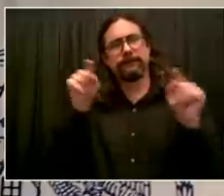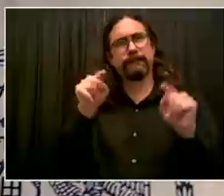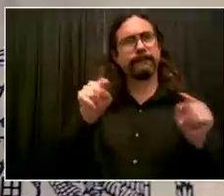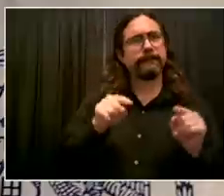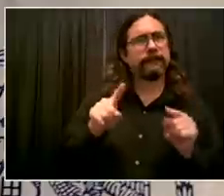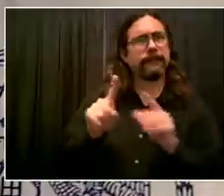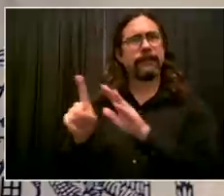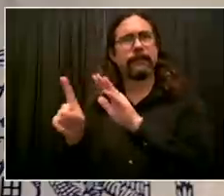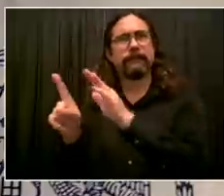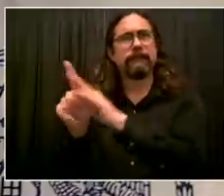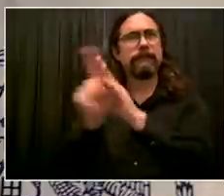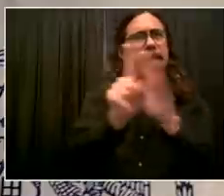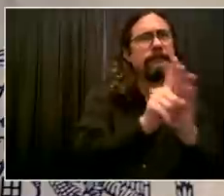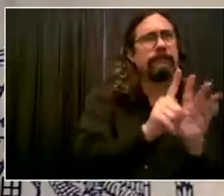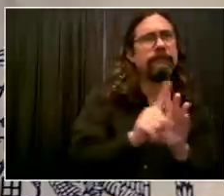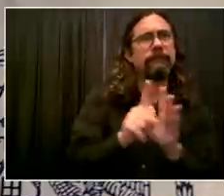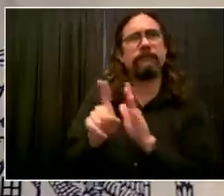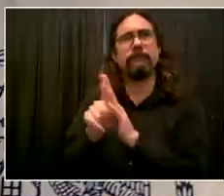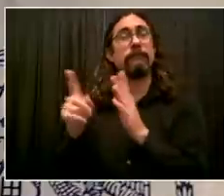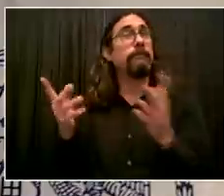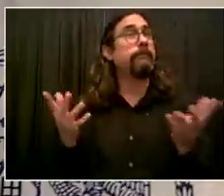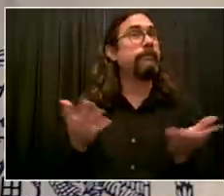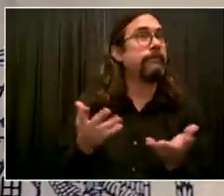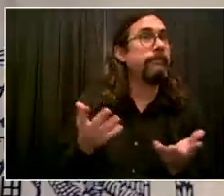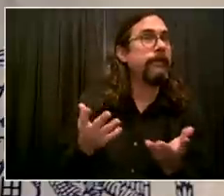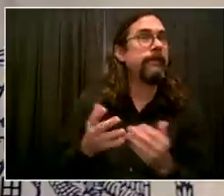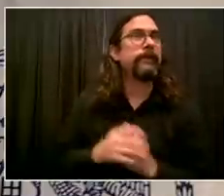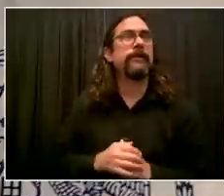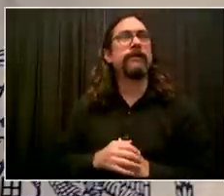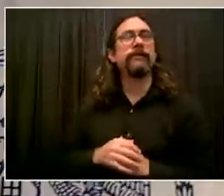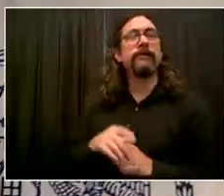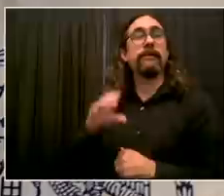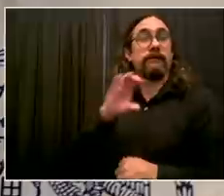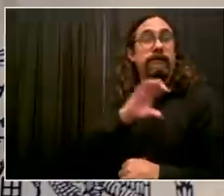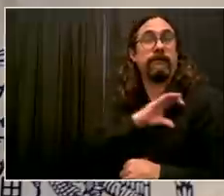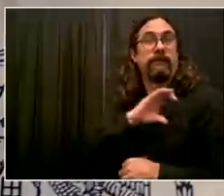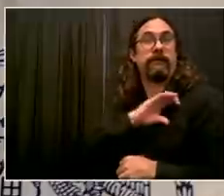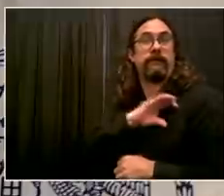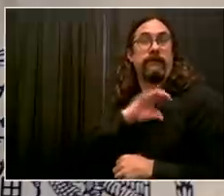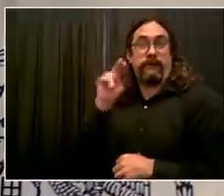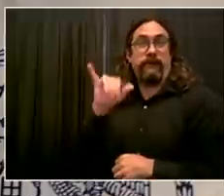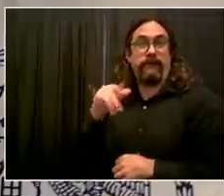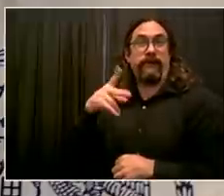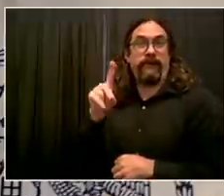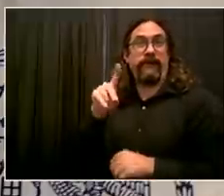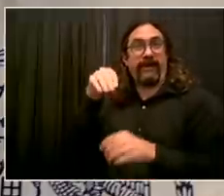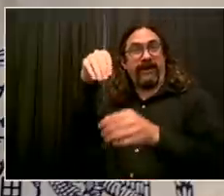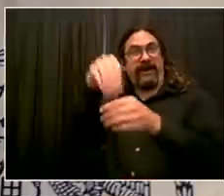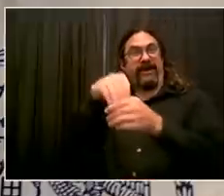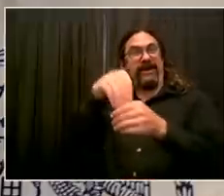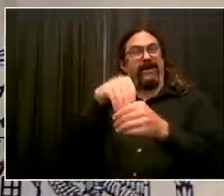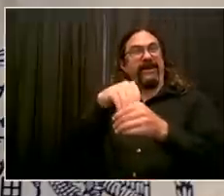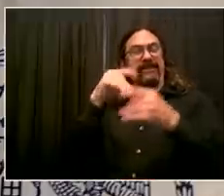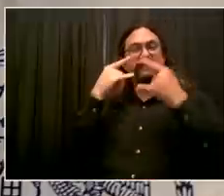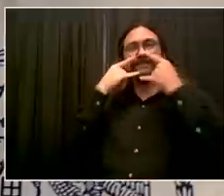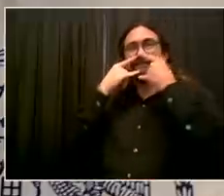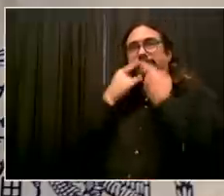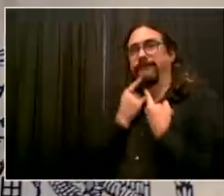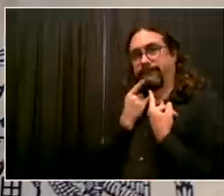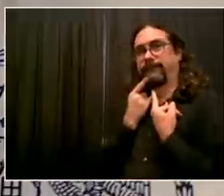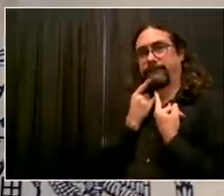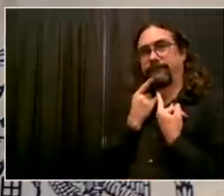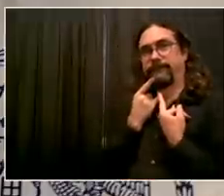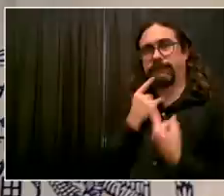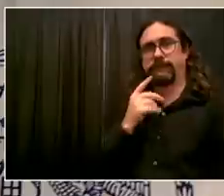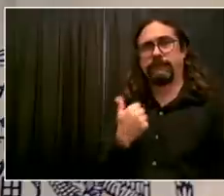not wearing masks. I see it myself. I see people posting about this on social media all